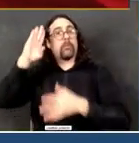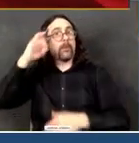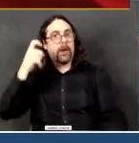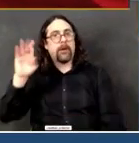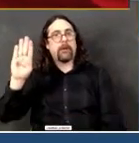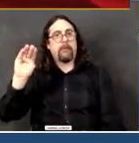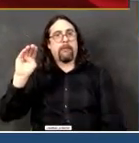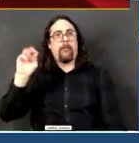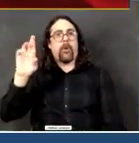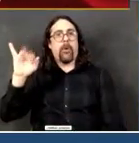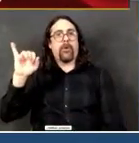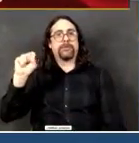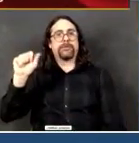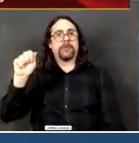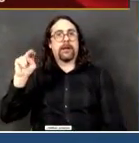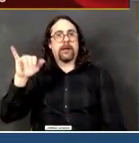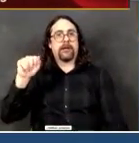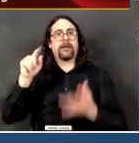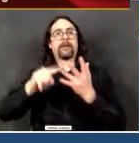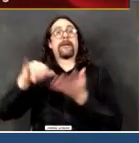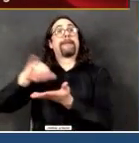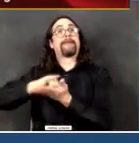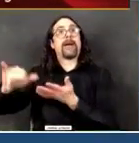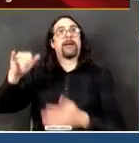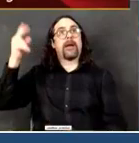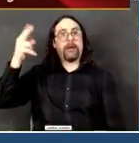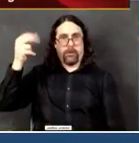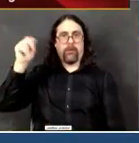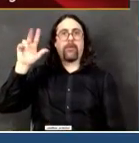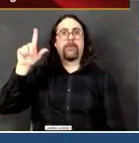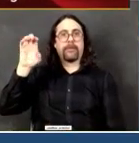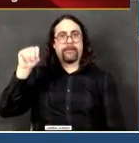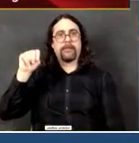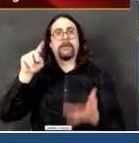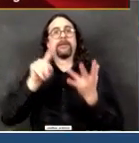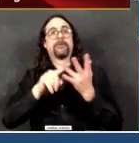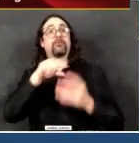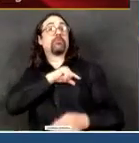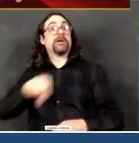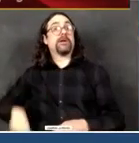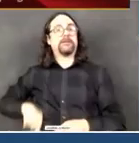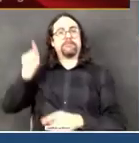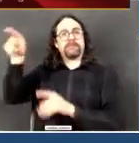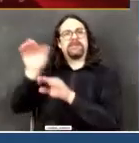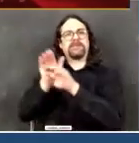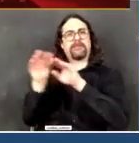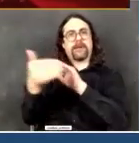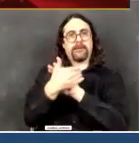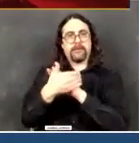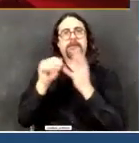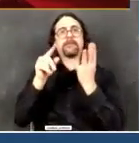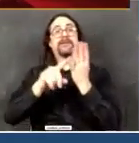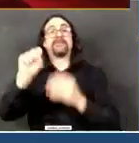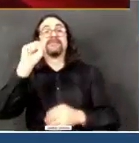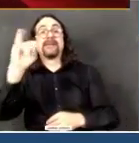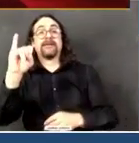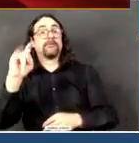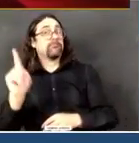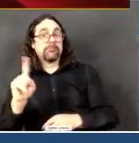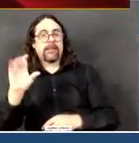for people who live in those communities, particularly hard-hit, to be able to access this testing.